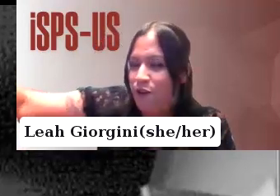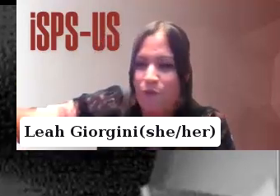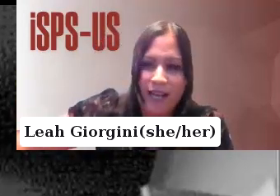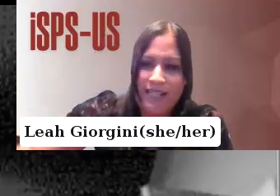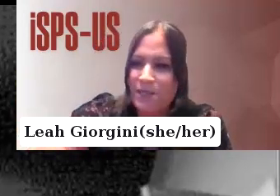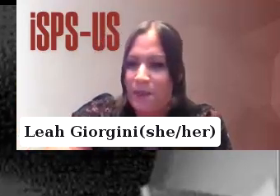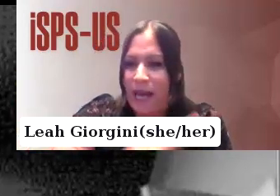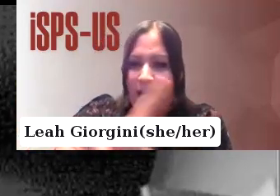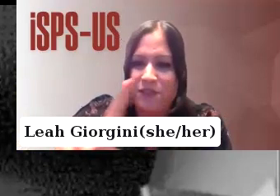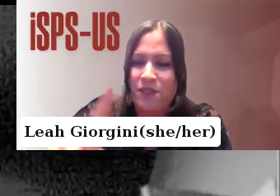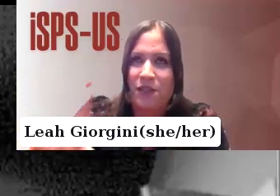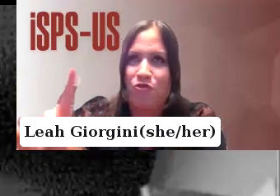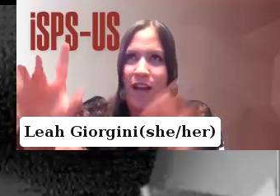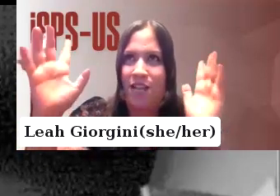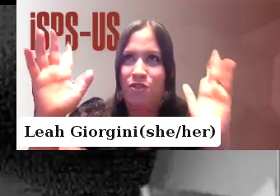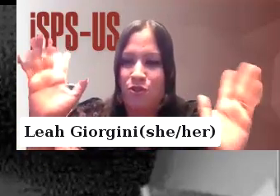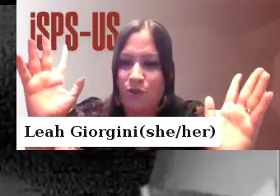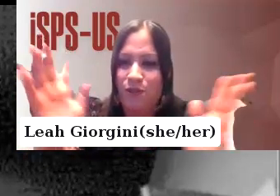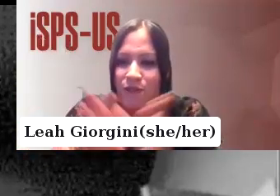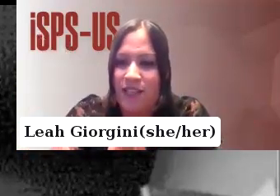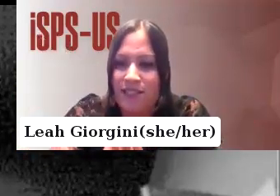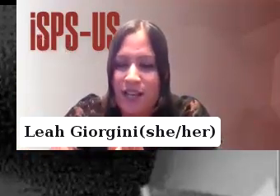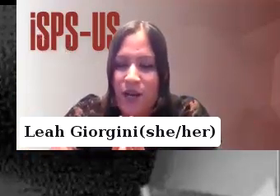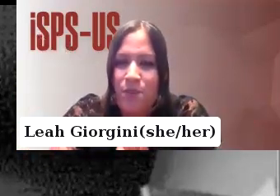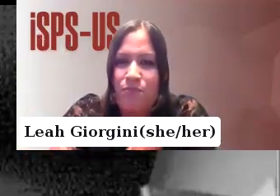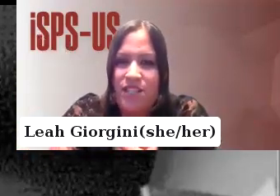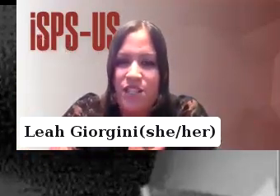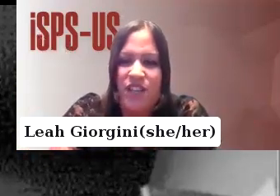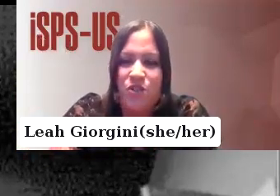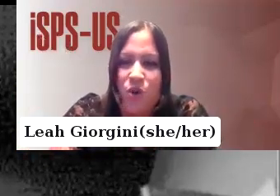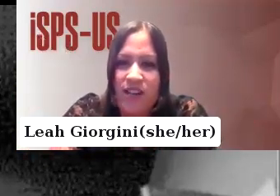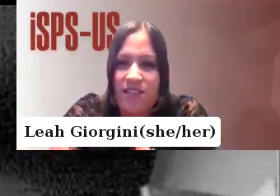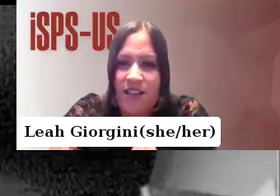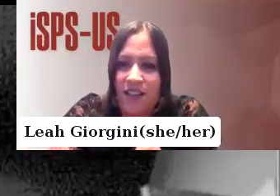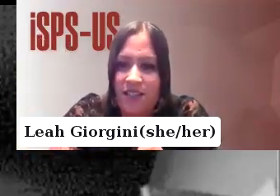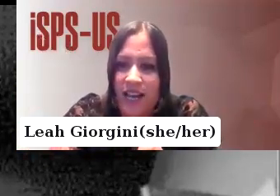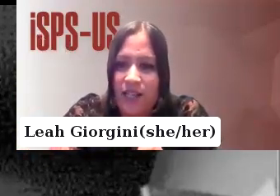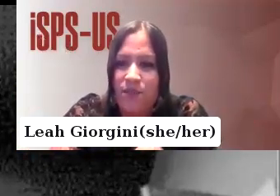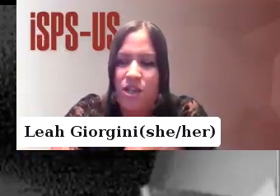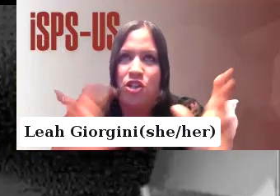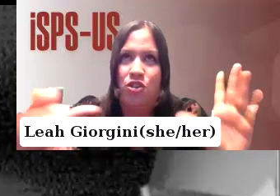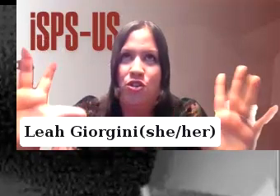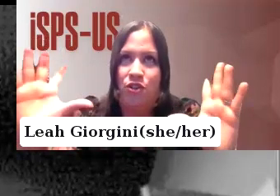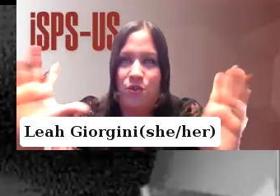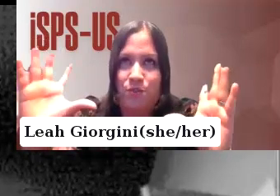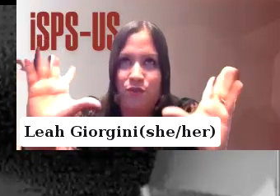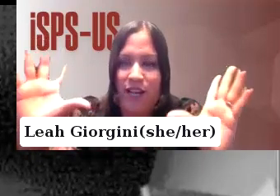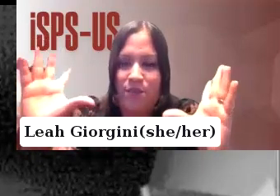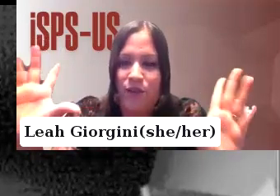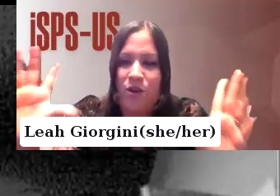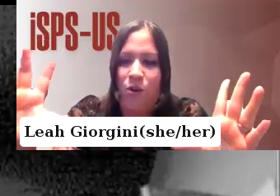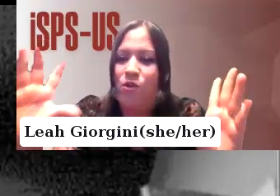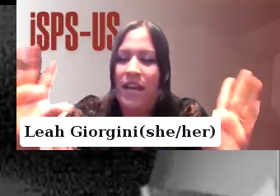long winding path to the grand doors of this British Victorian style asylum huge